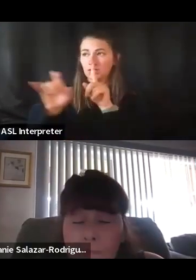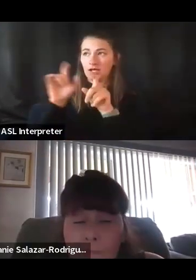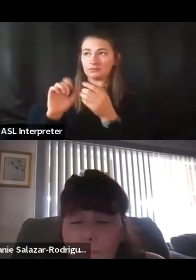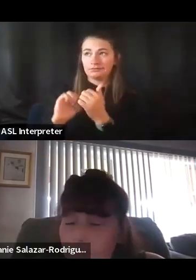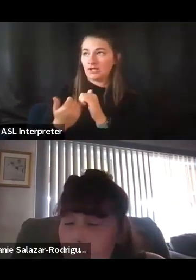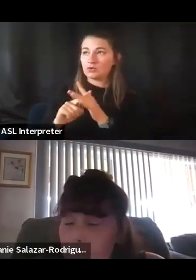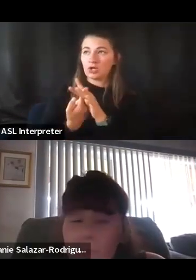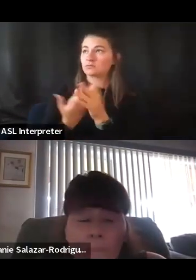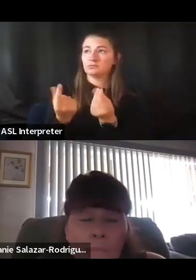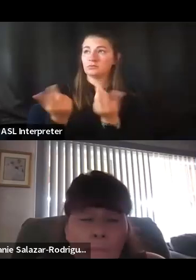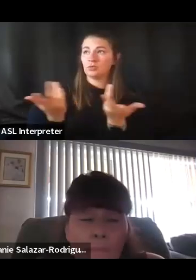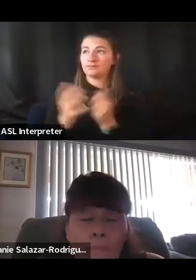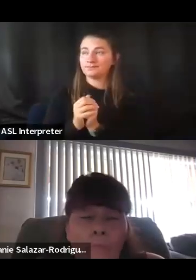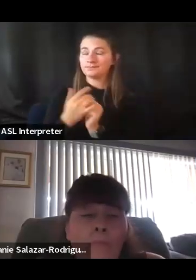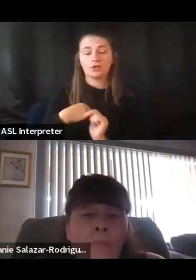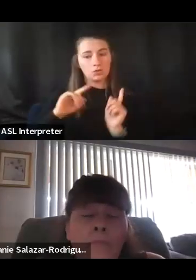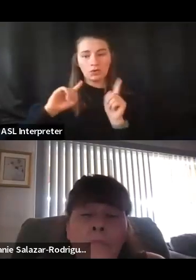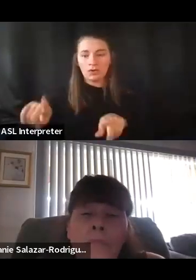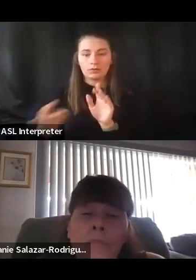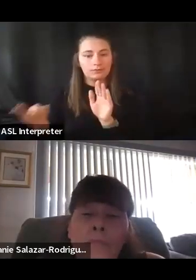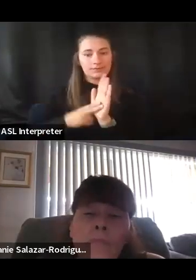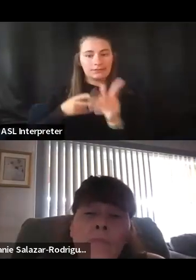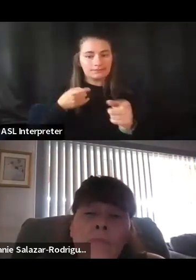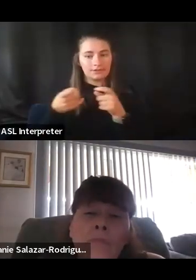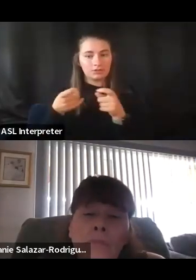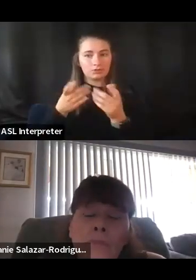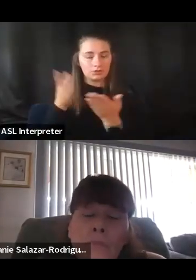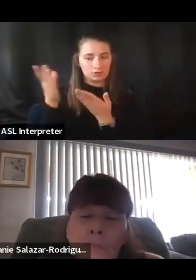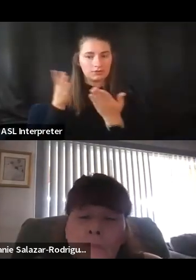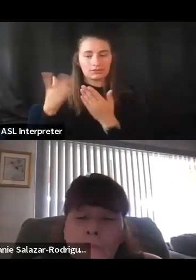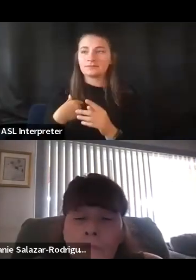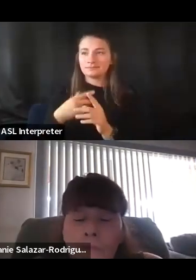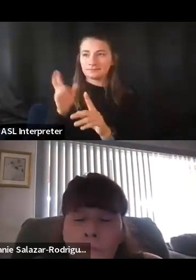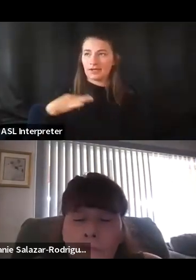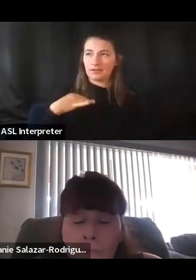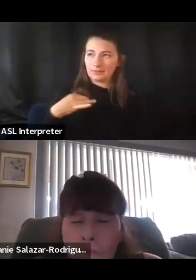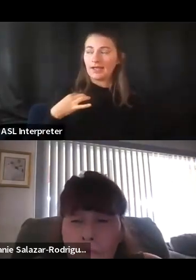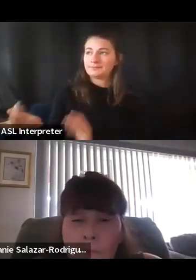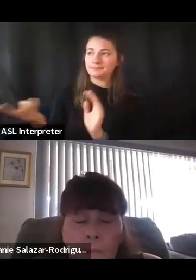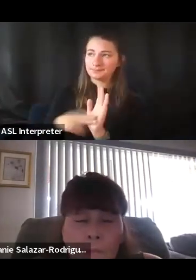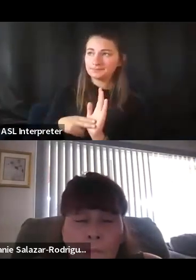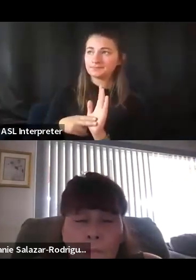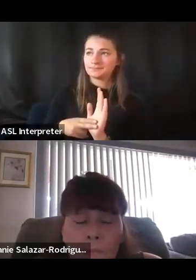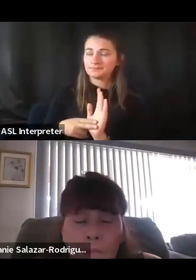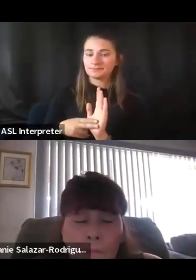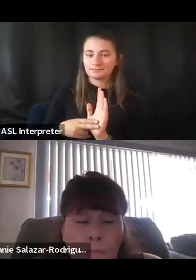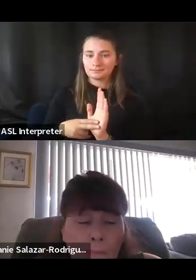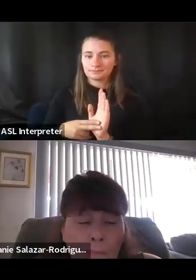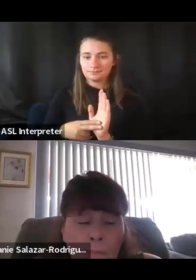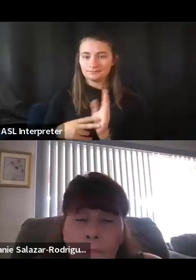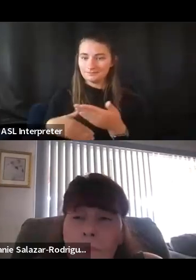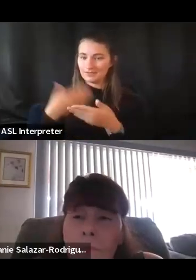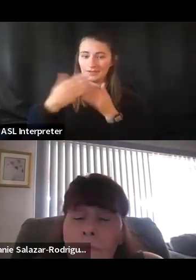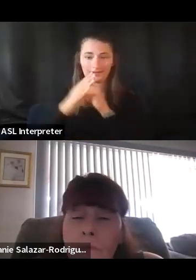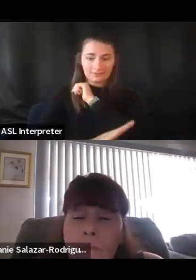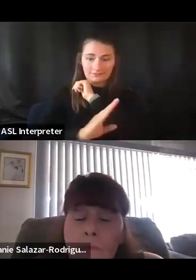So I went to enrollment management services, applied, signed up. And then next fall